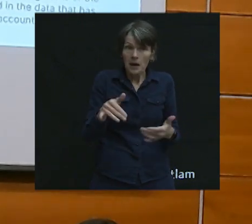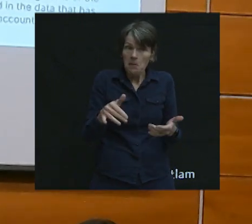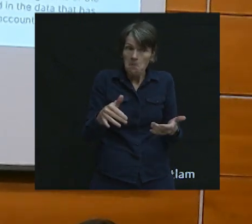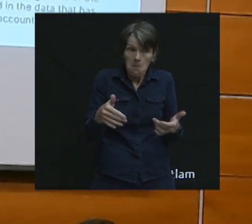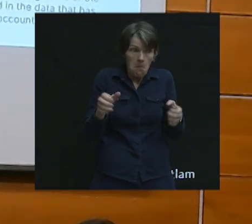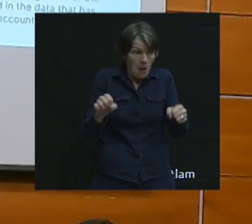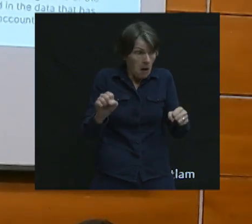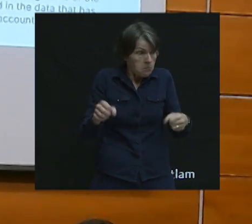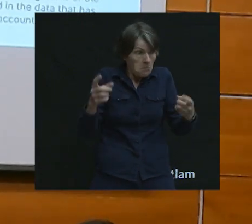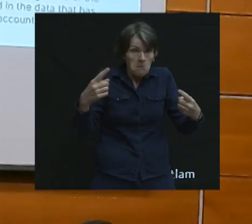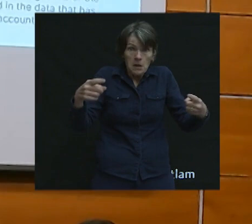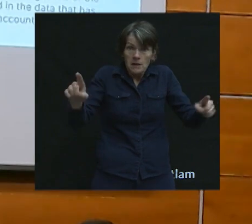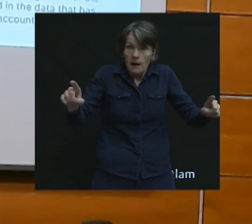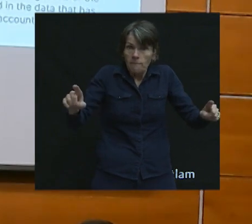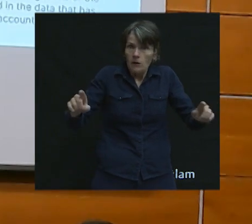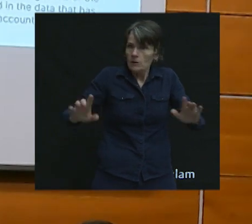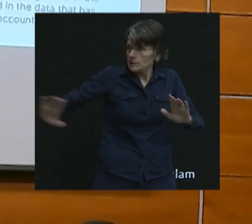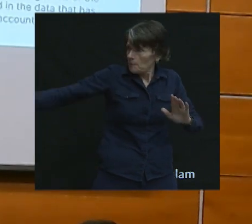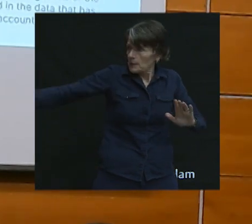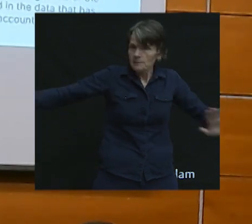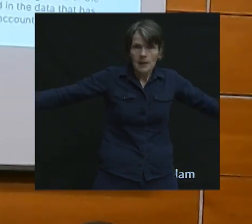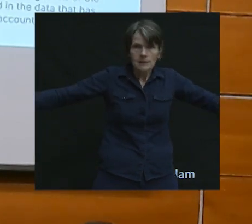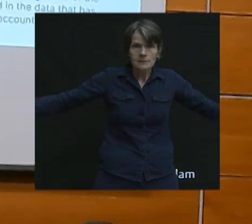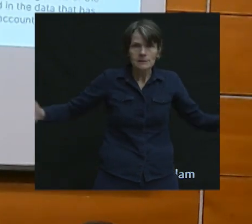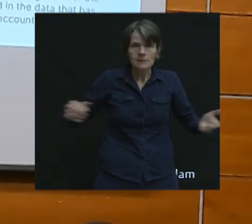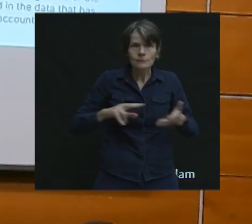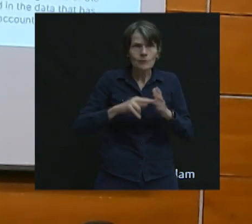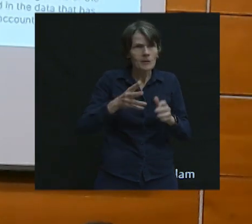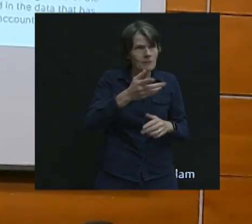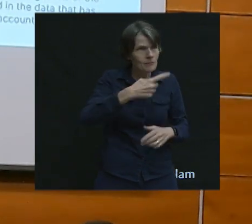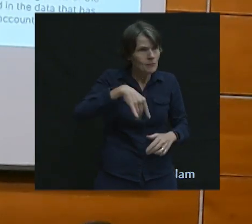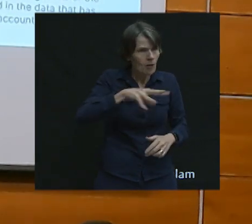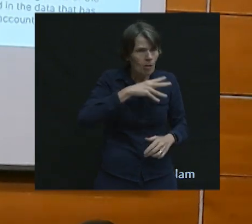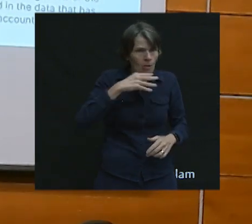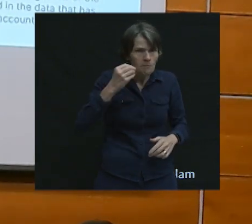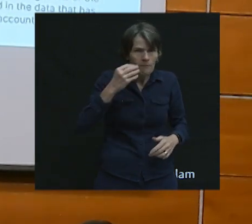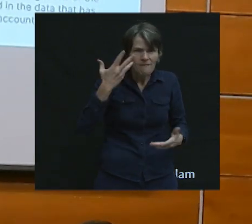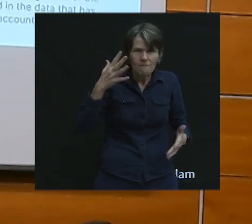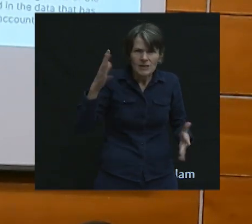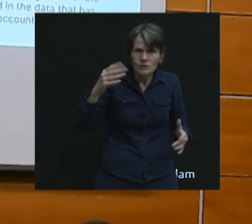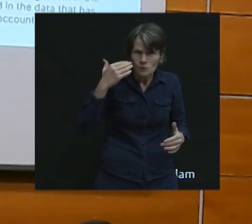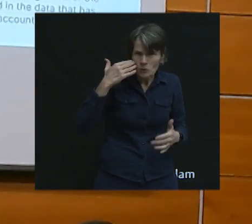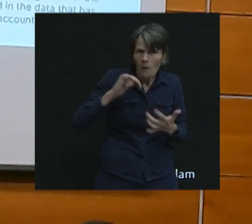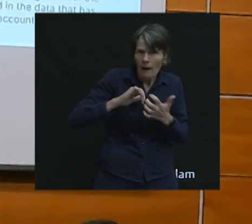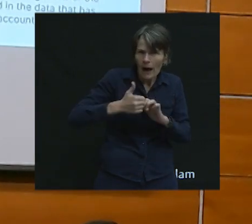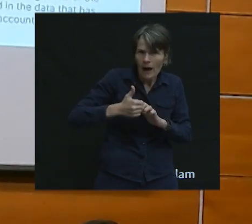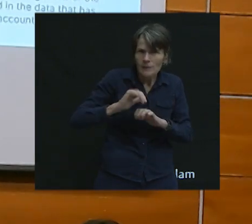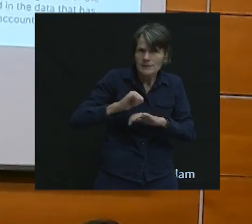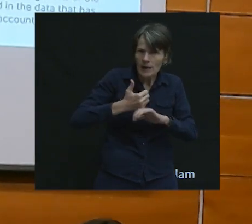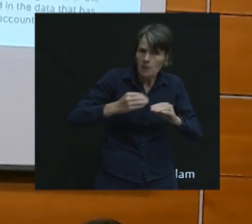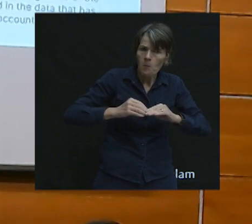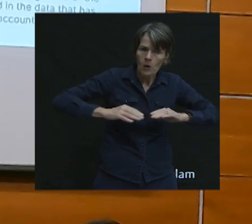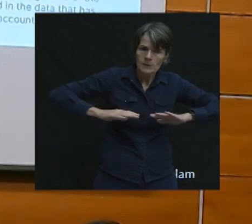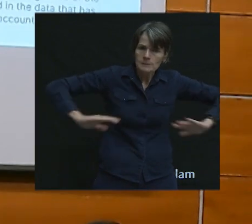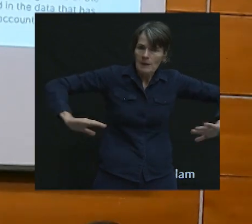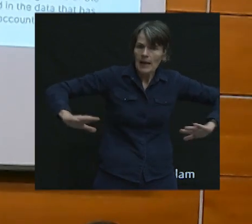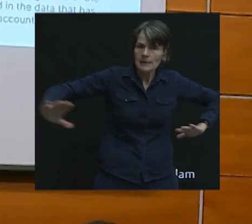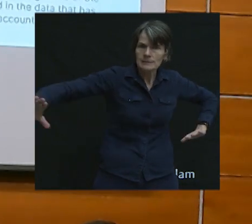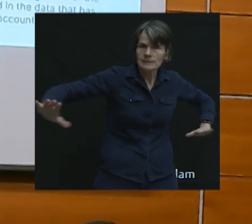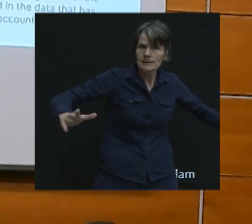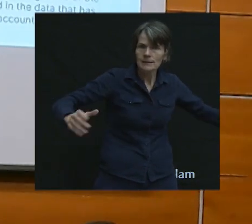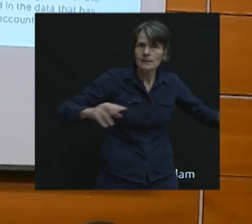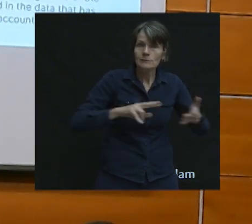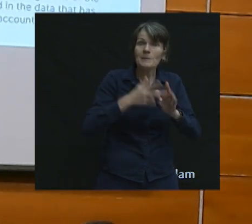So, what I'm trying to say is, like, we actually have some experience from recent years how to do that. So, if we could take this forward